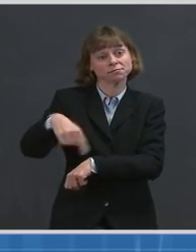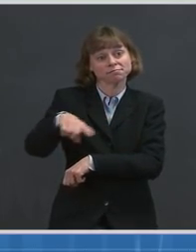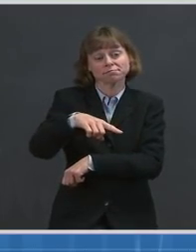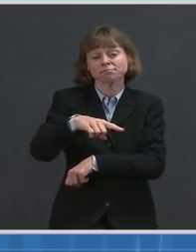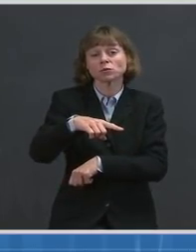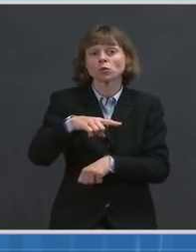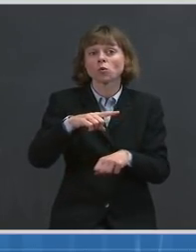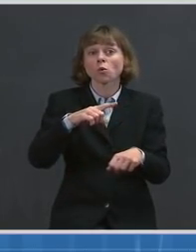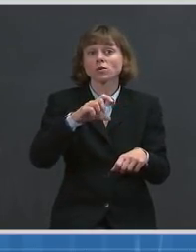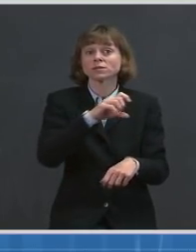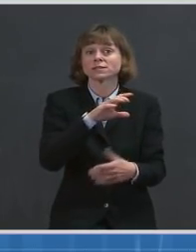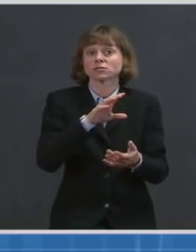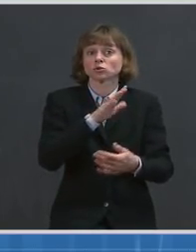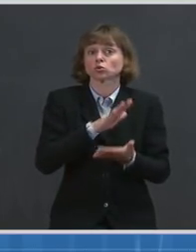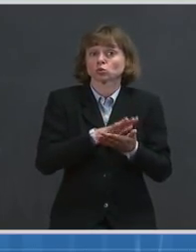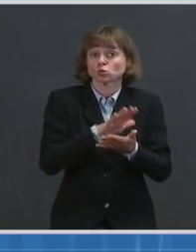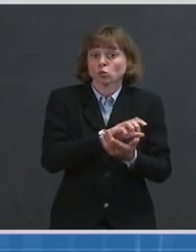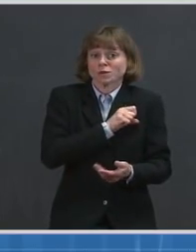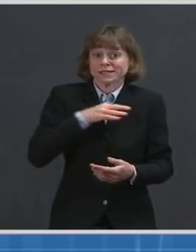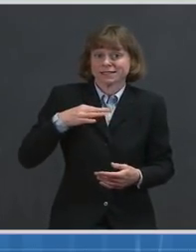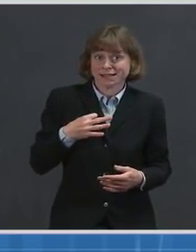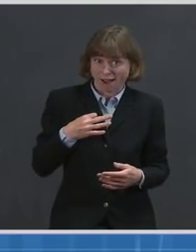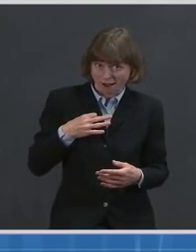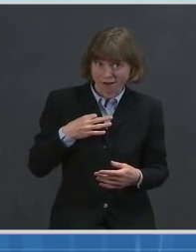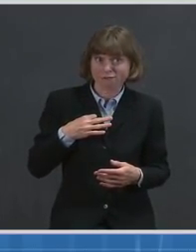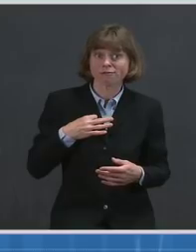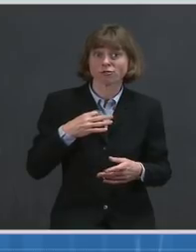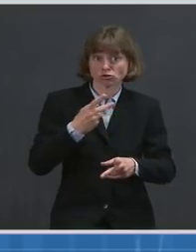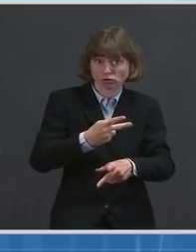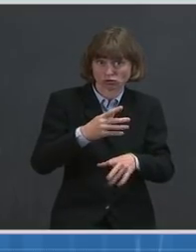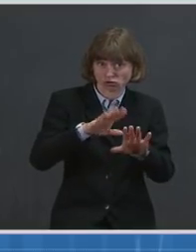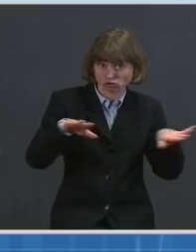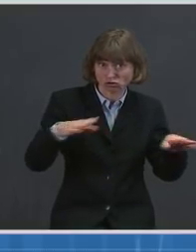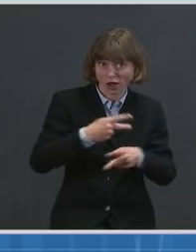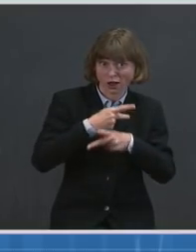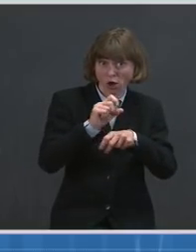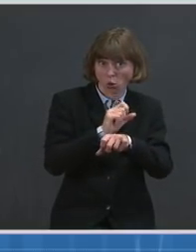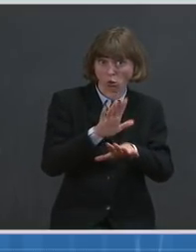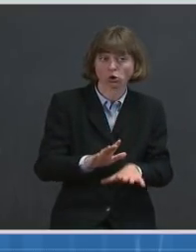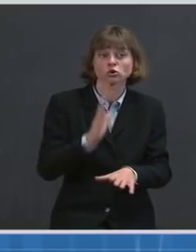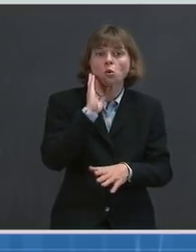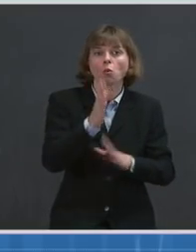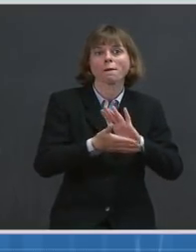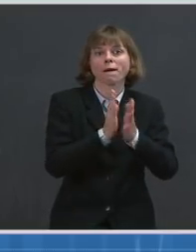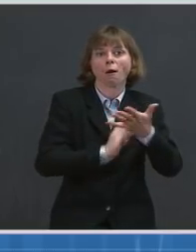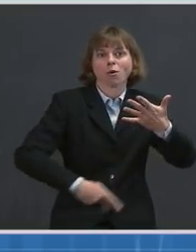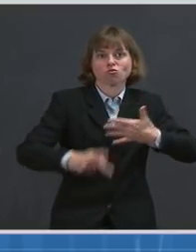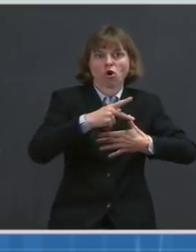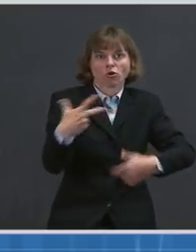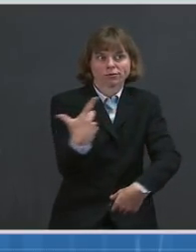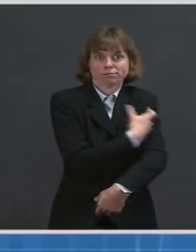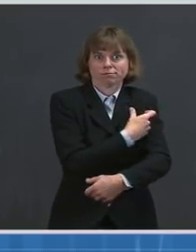school staff and childcare workers for vaccinations to do so immediately.